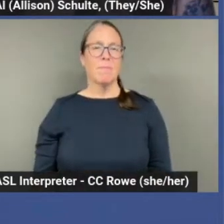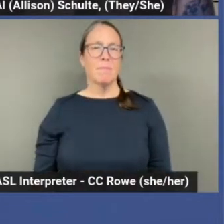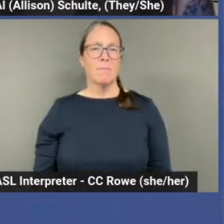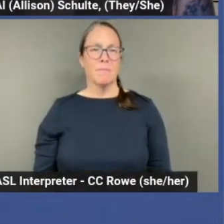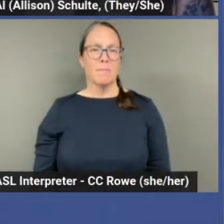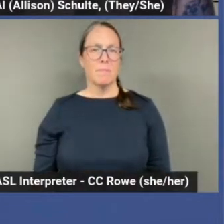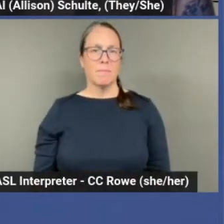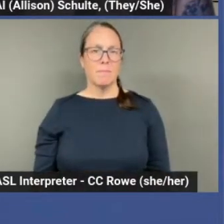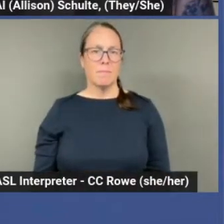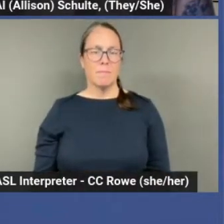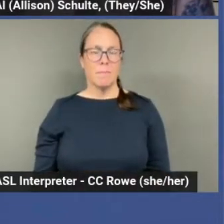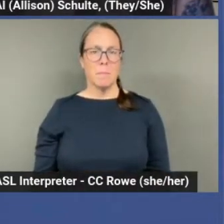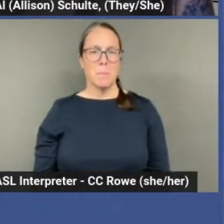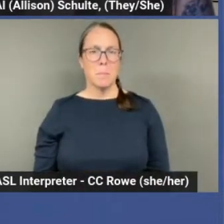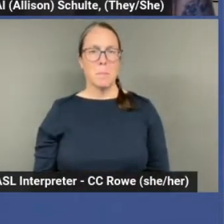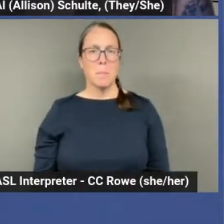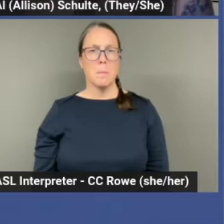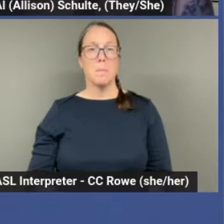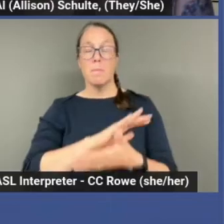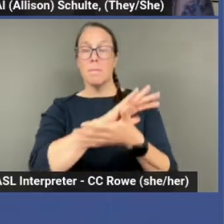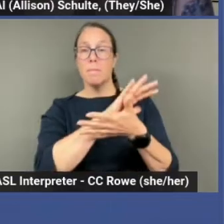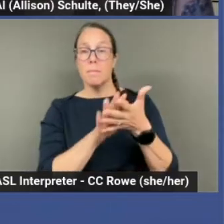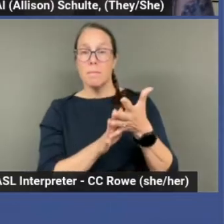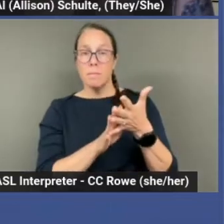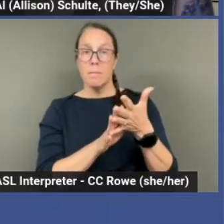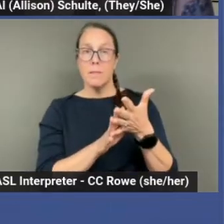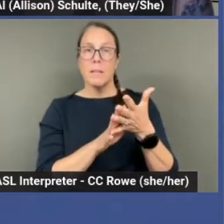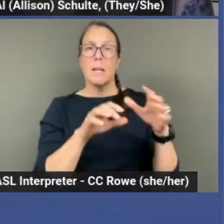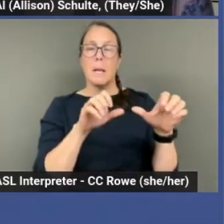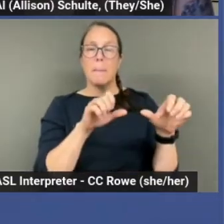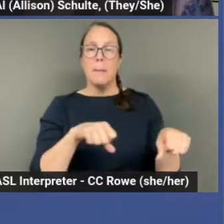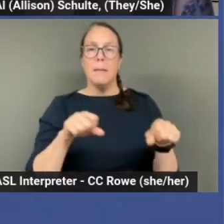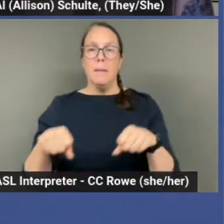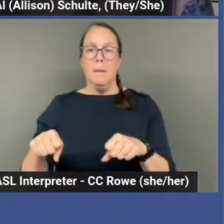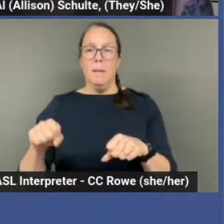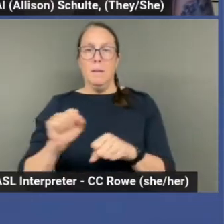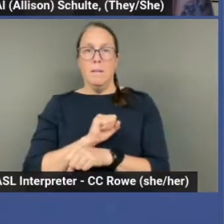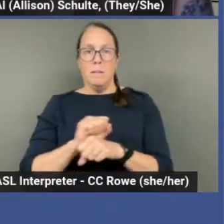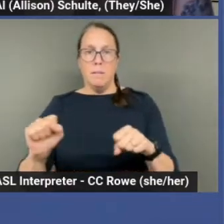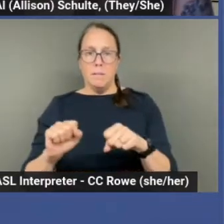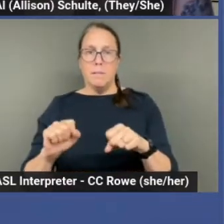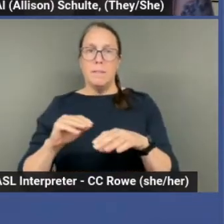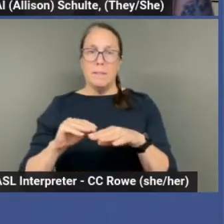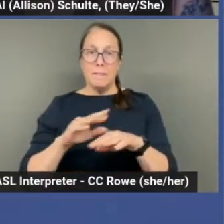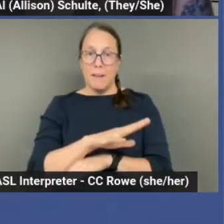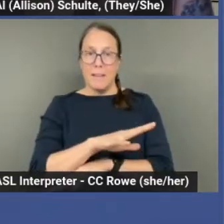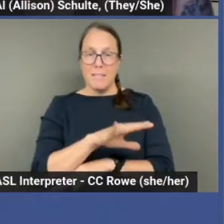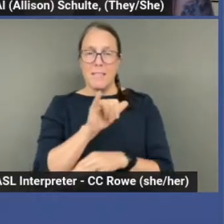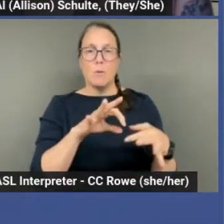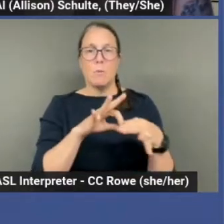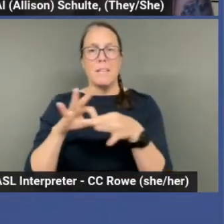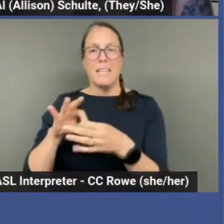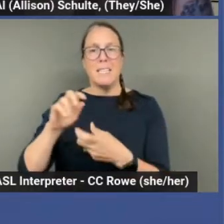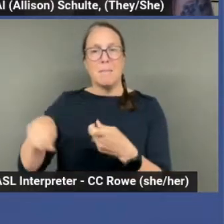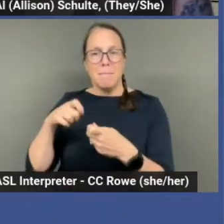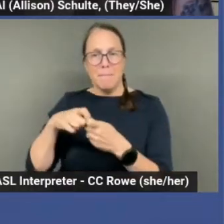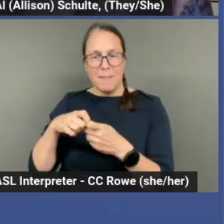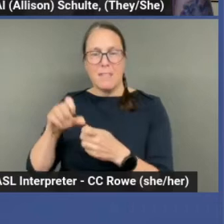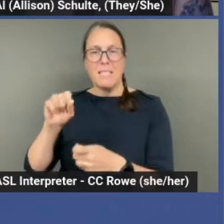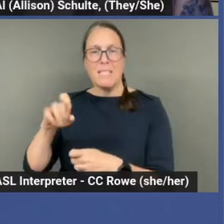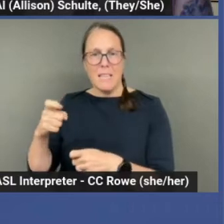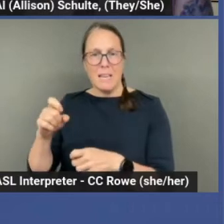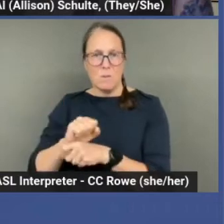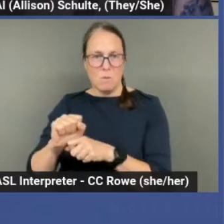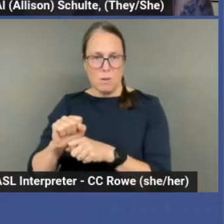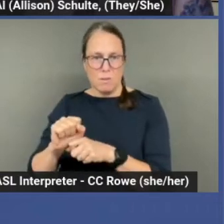So, and these are some of the potential occupational effects that are specific to sex workers, um,